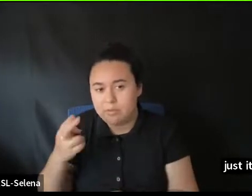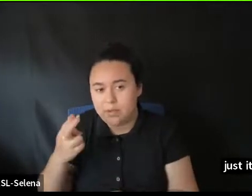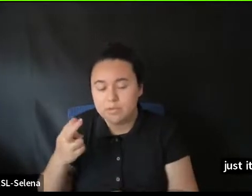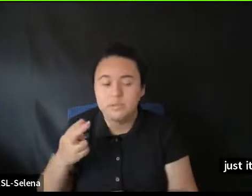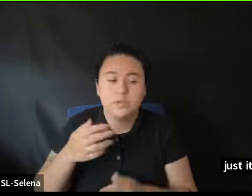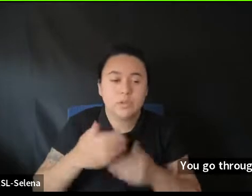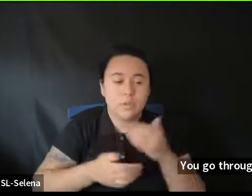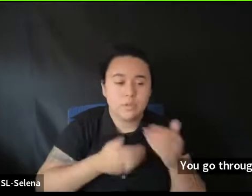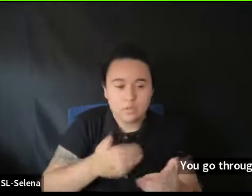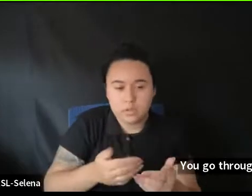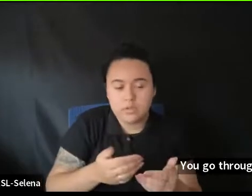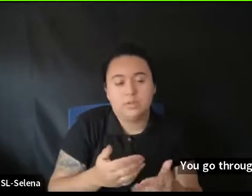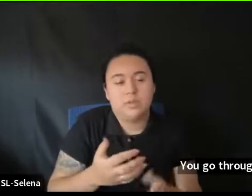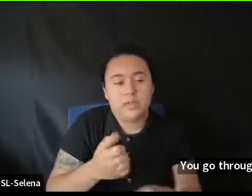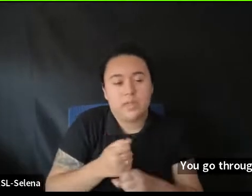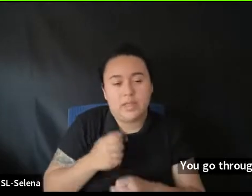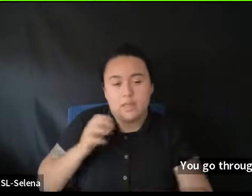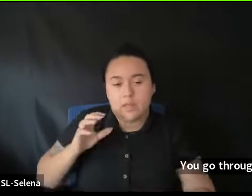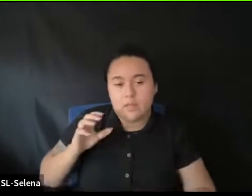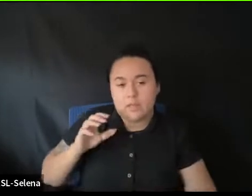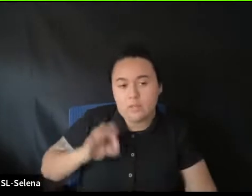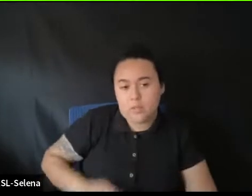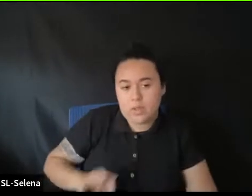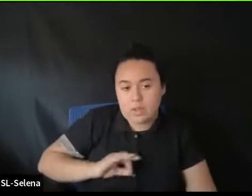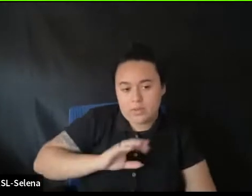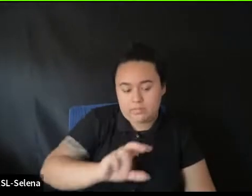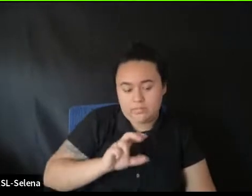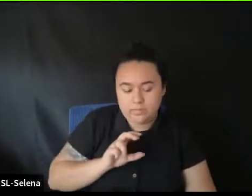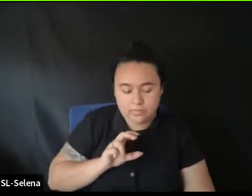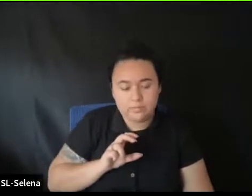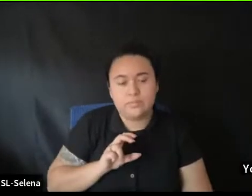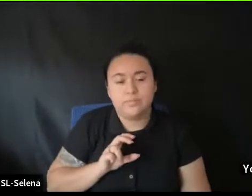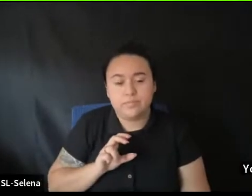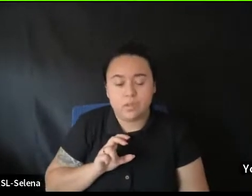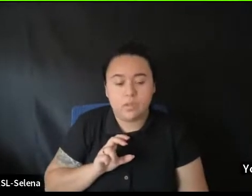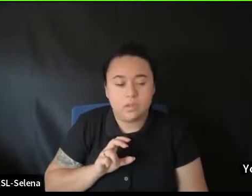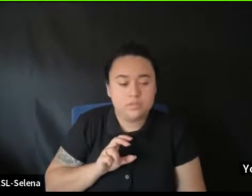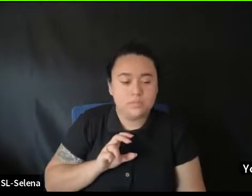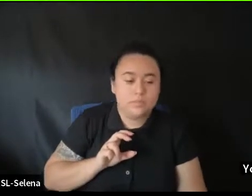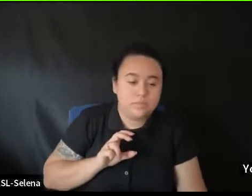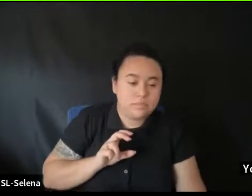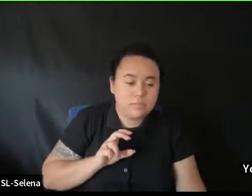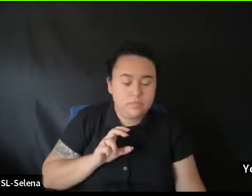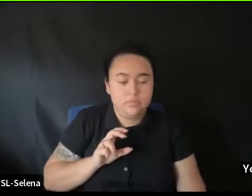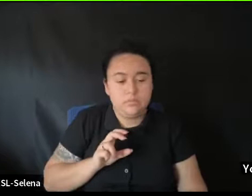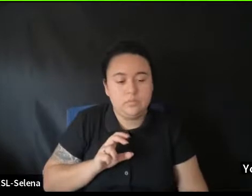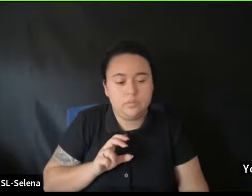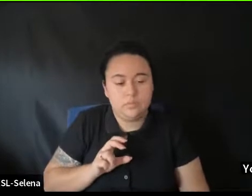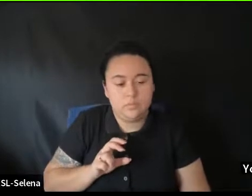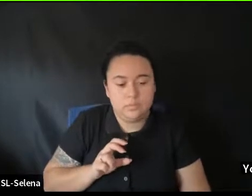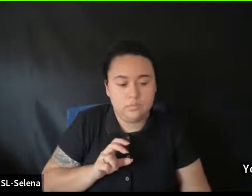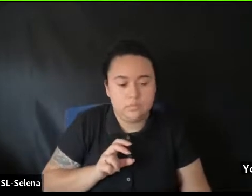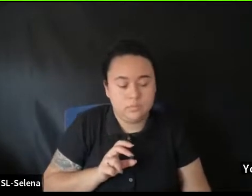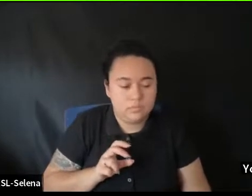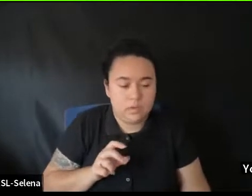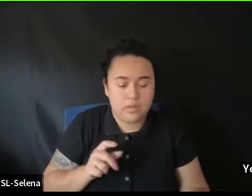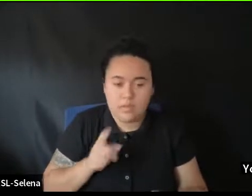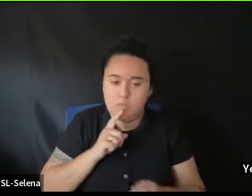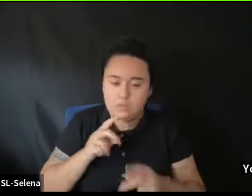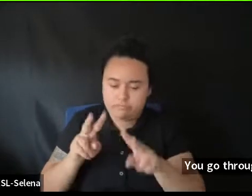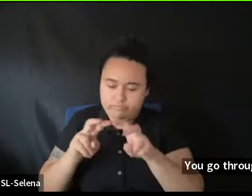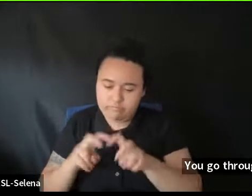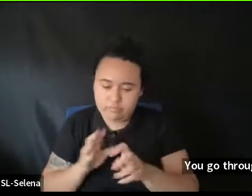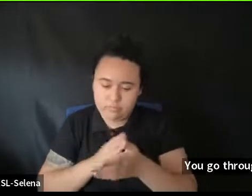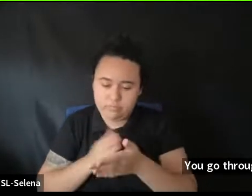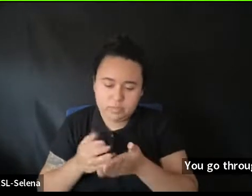earn the credit. You go through the. The process of. Of. Scrutinization of your budget. What you actually